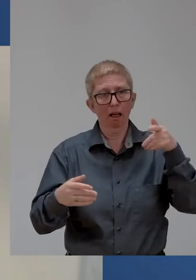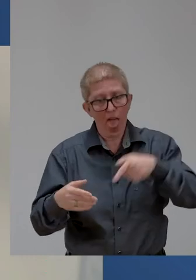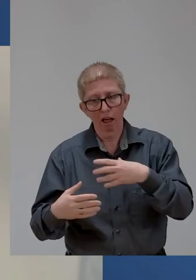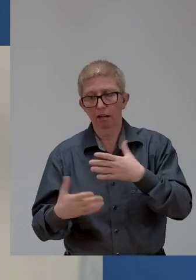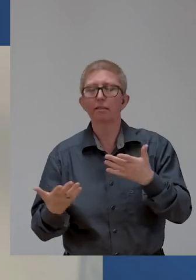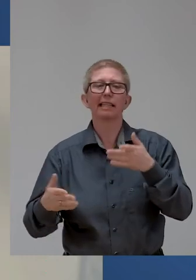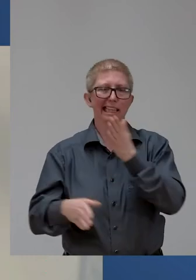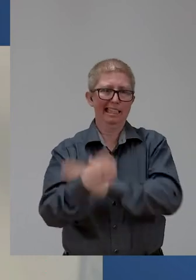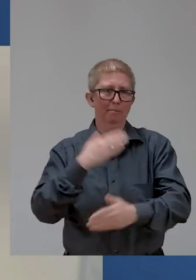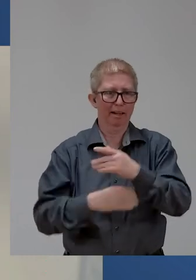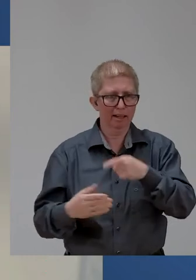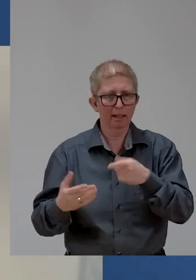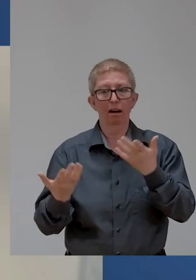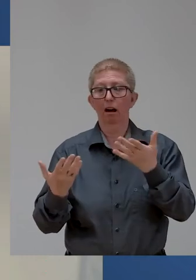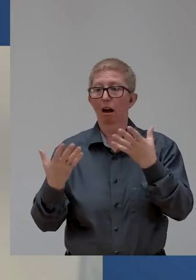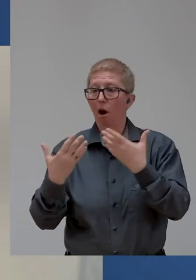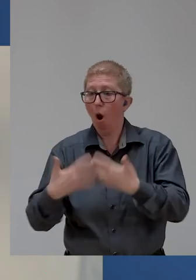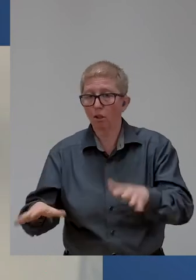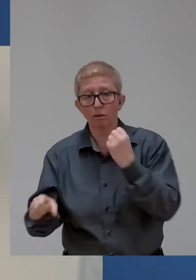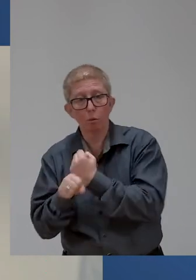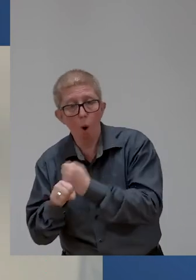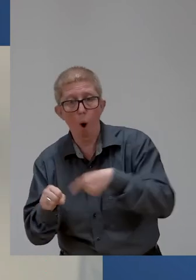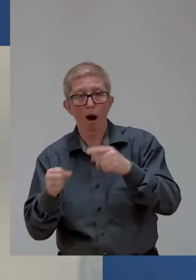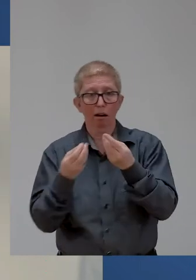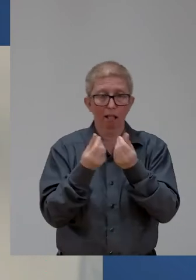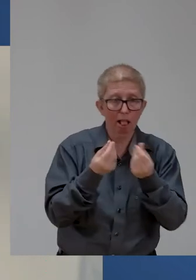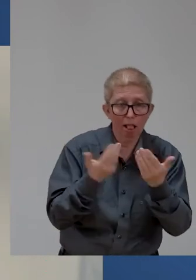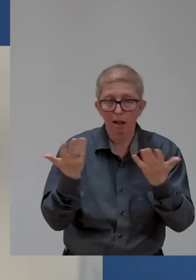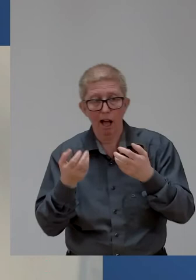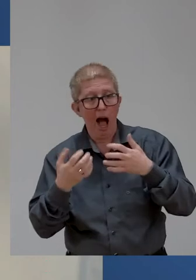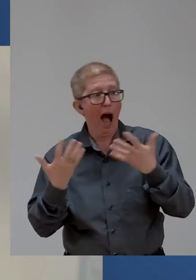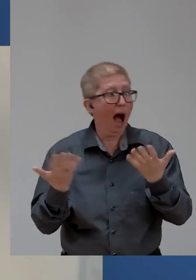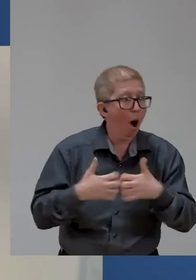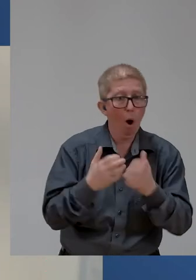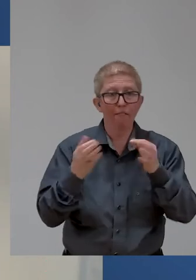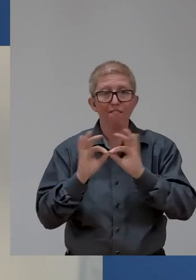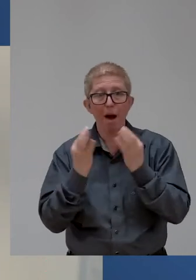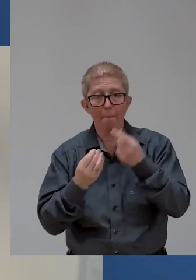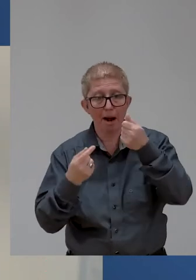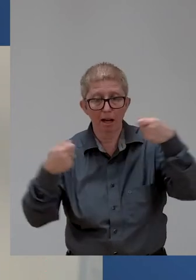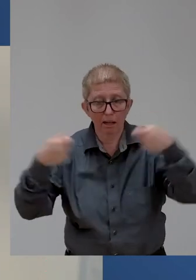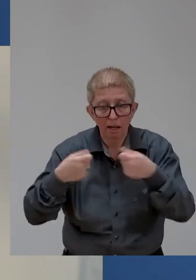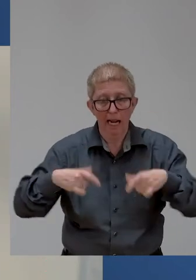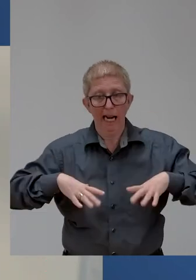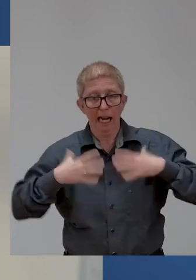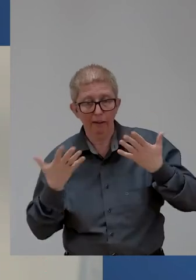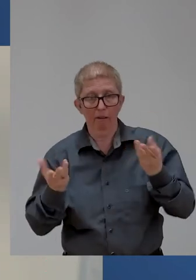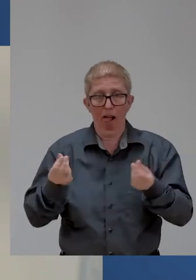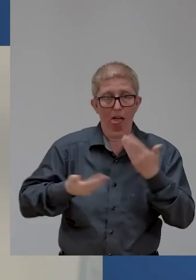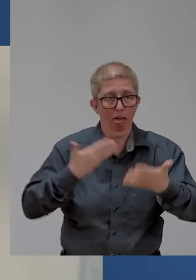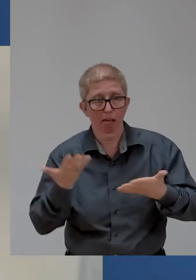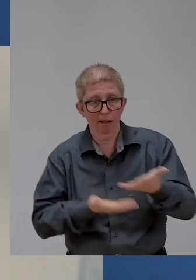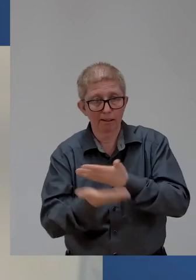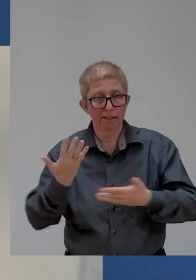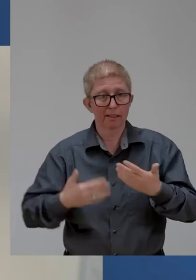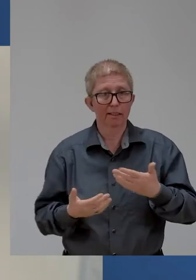access to healthcare, and are struggling to provide for their families. Article 27 of the CRPD provides all the protections and provisions